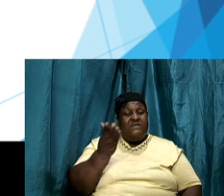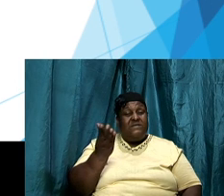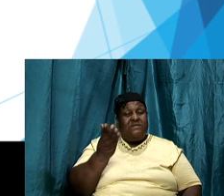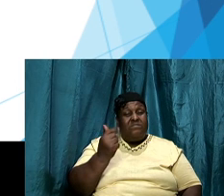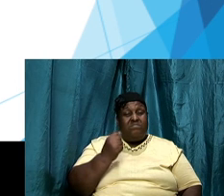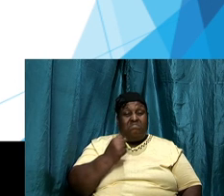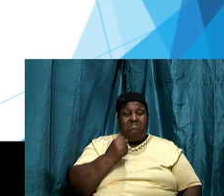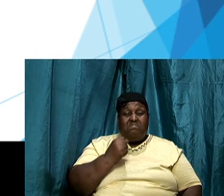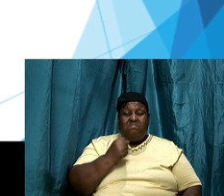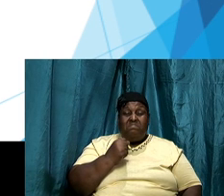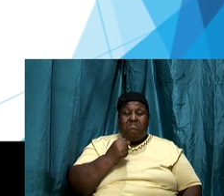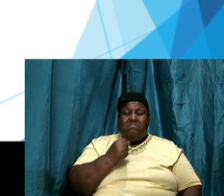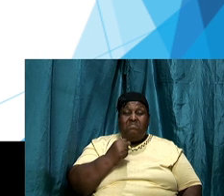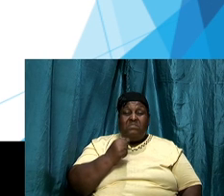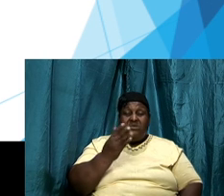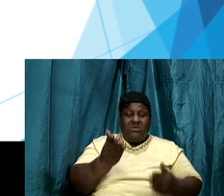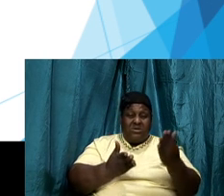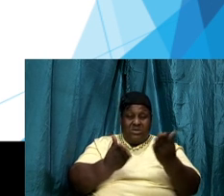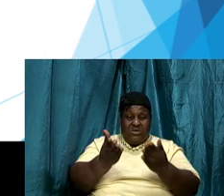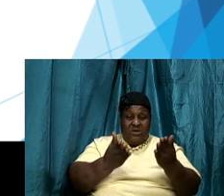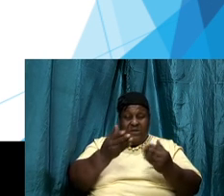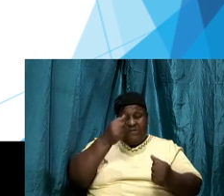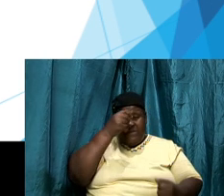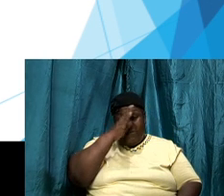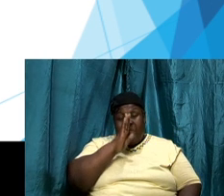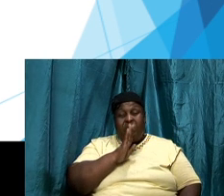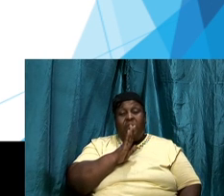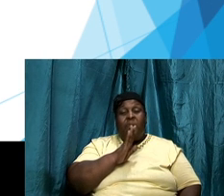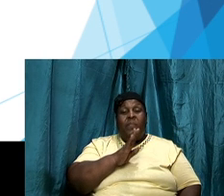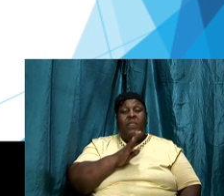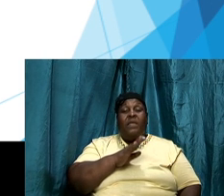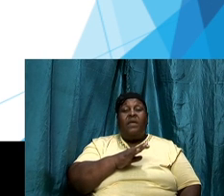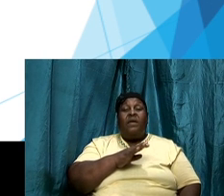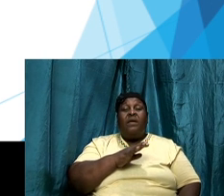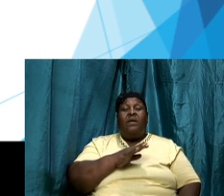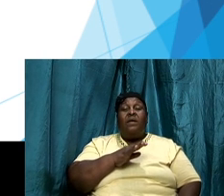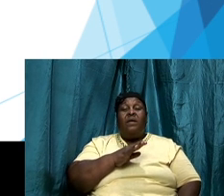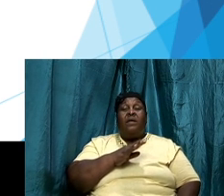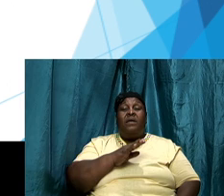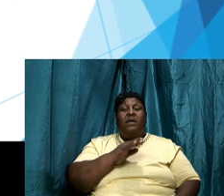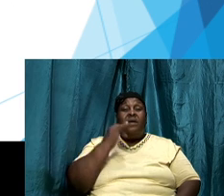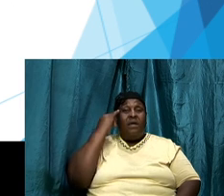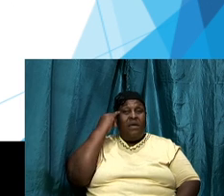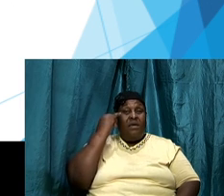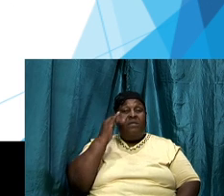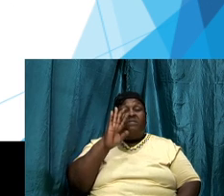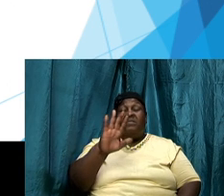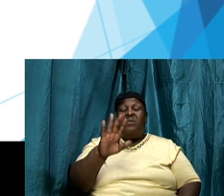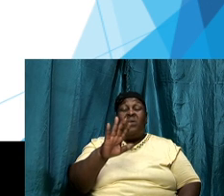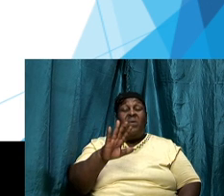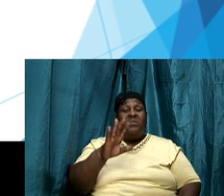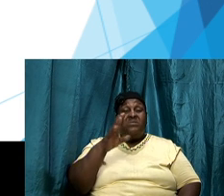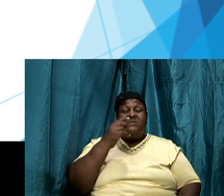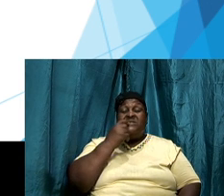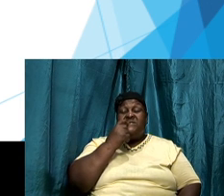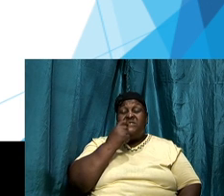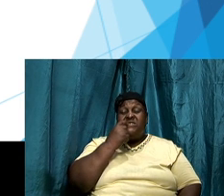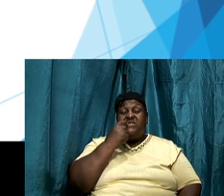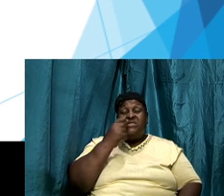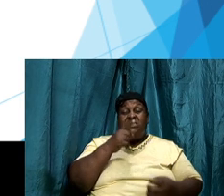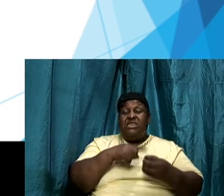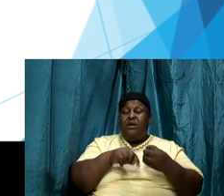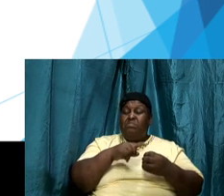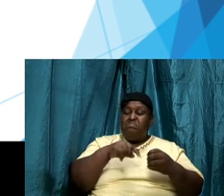in serving God if you are serious about